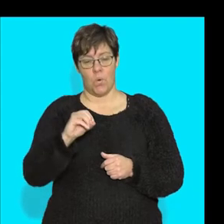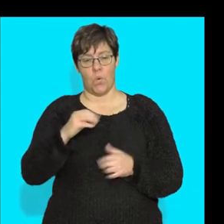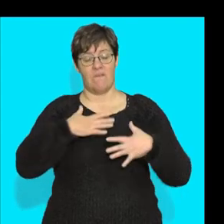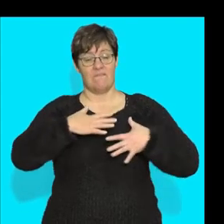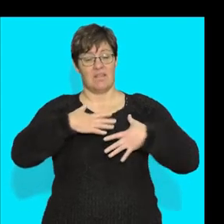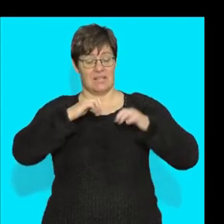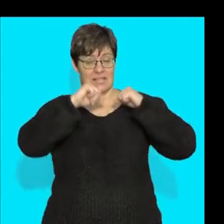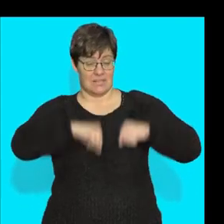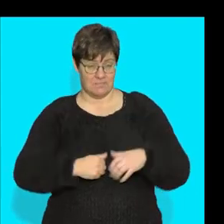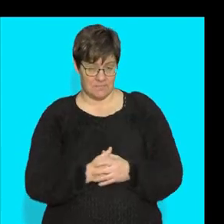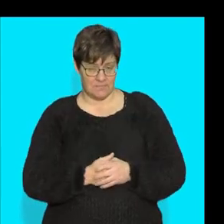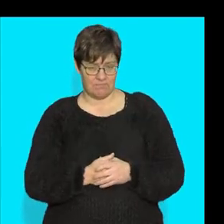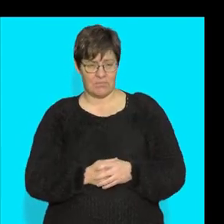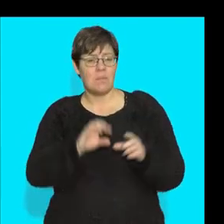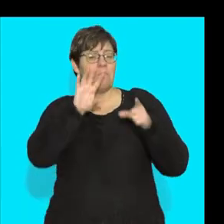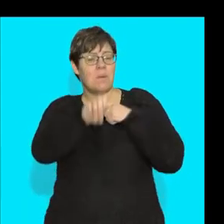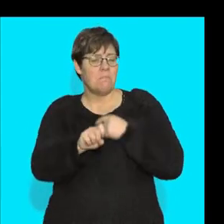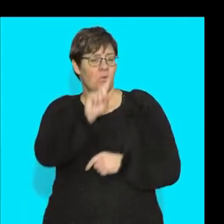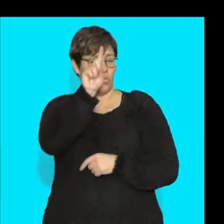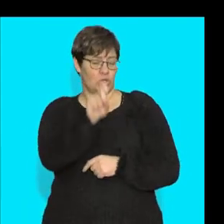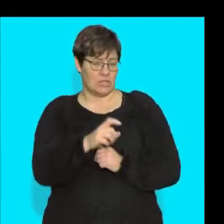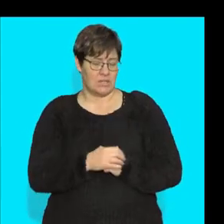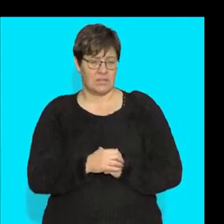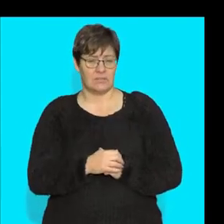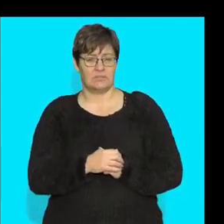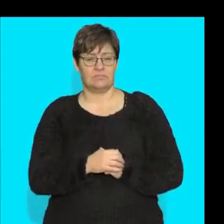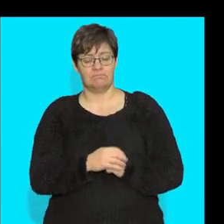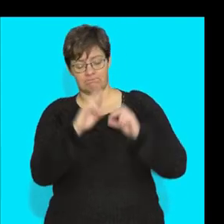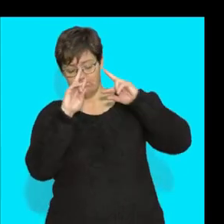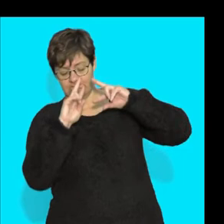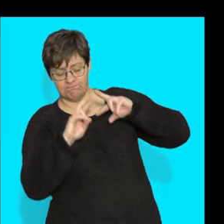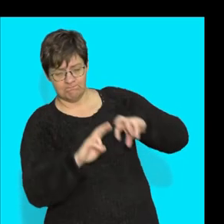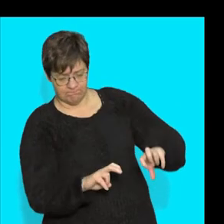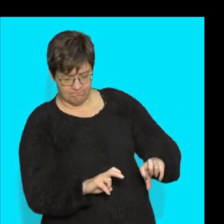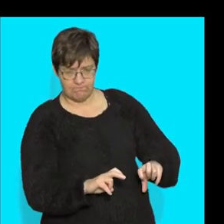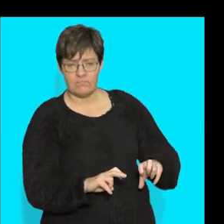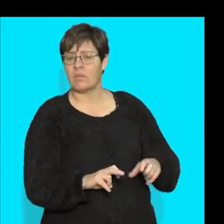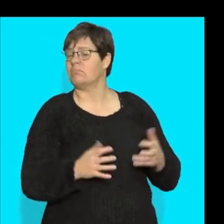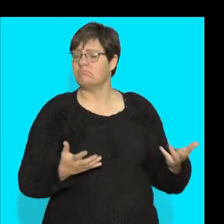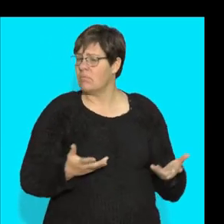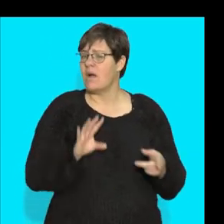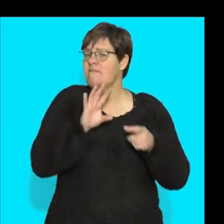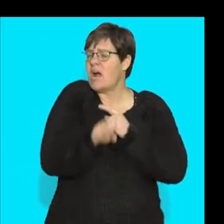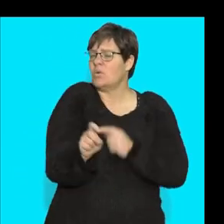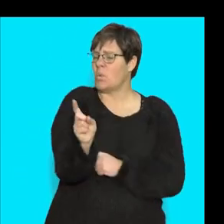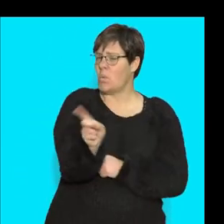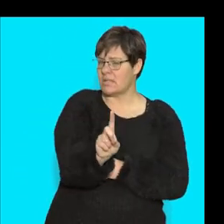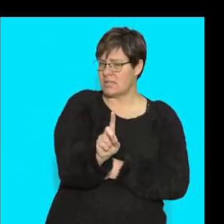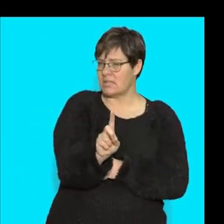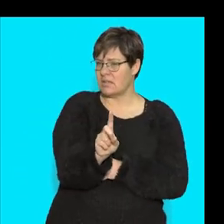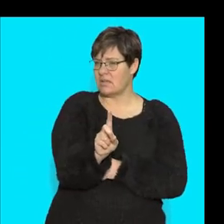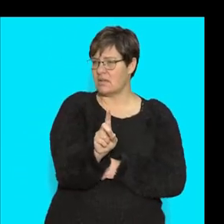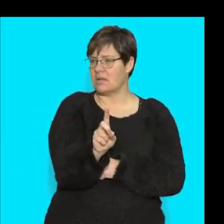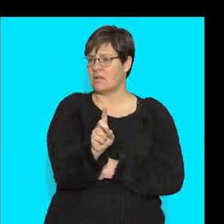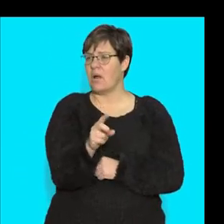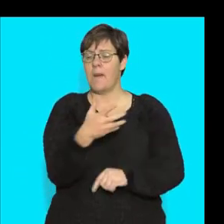So I found this question over here, right? It says, an investigation was carried out to determine the shortage